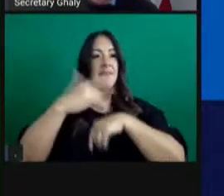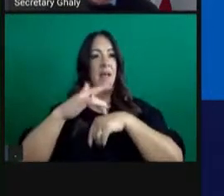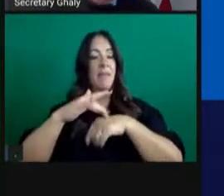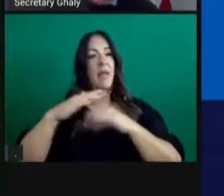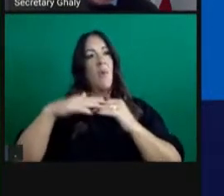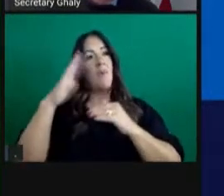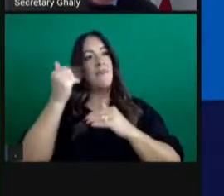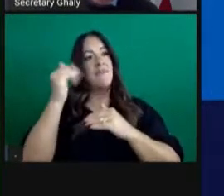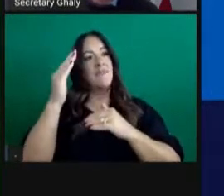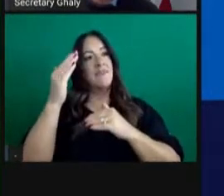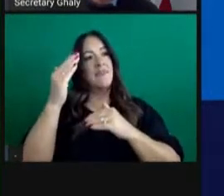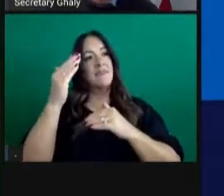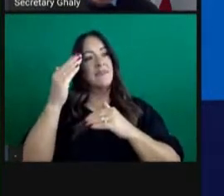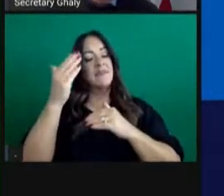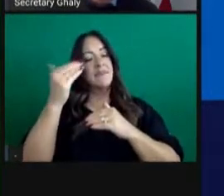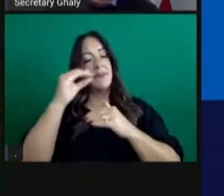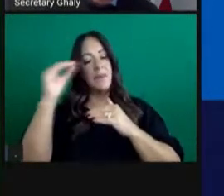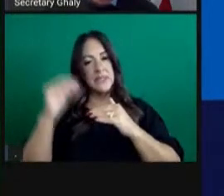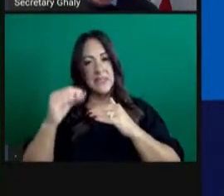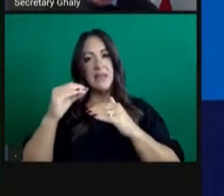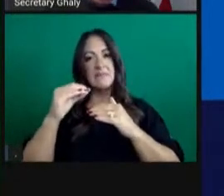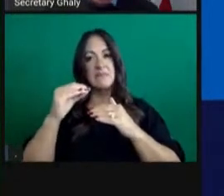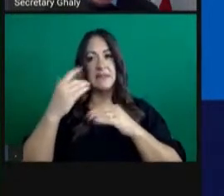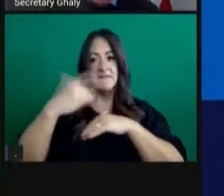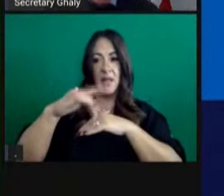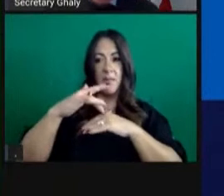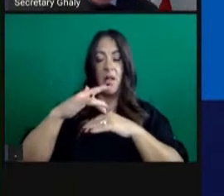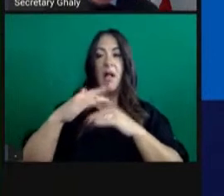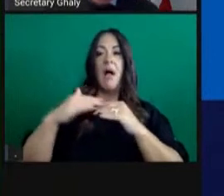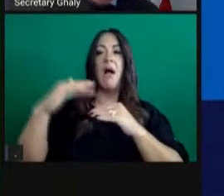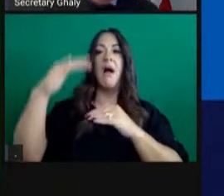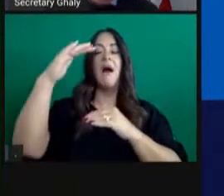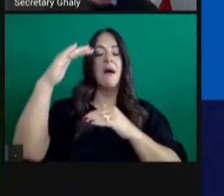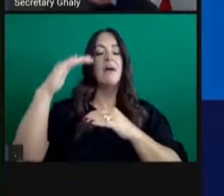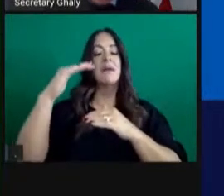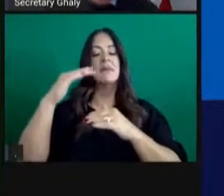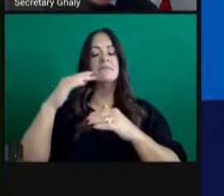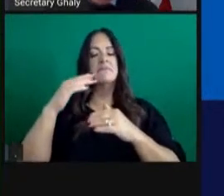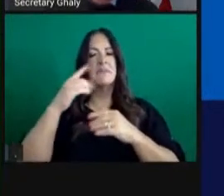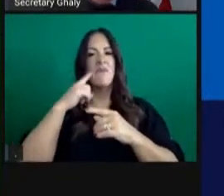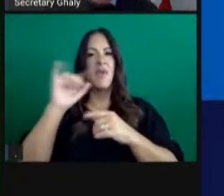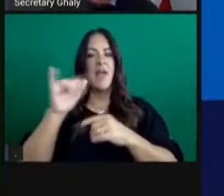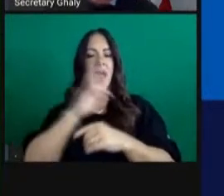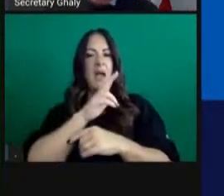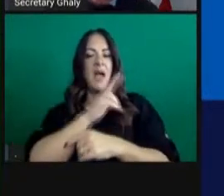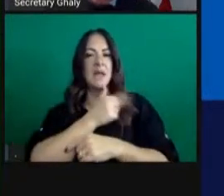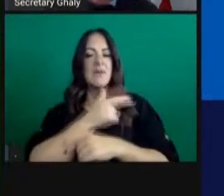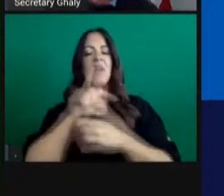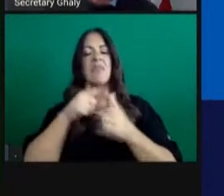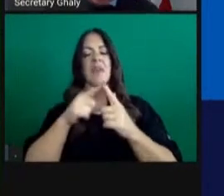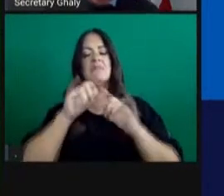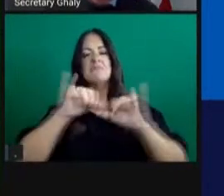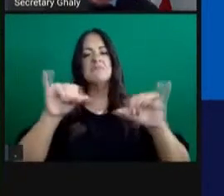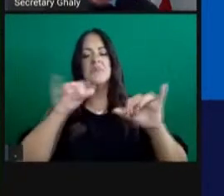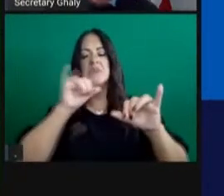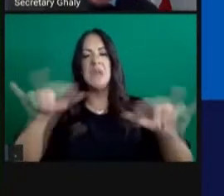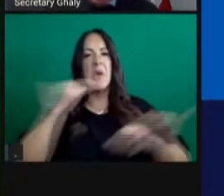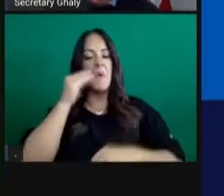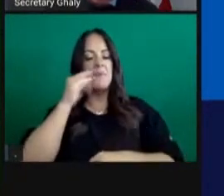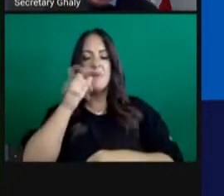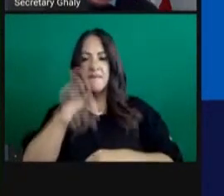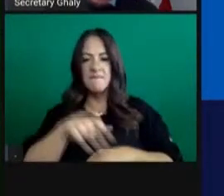related point, we have seen that the average age of those admitted with COVID